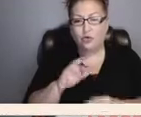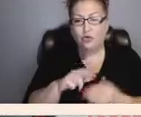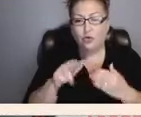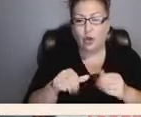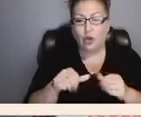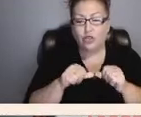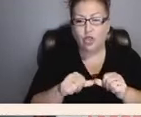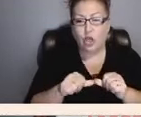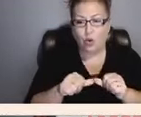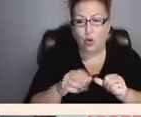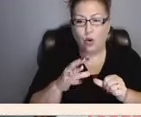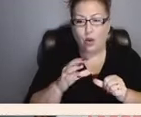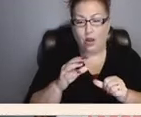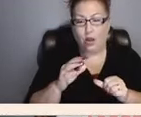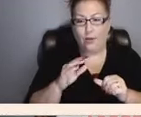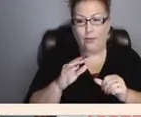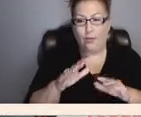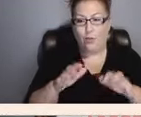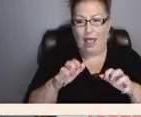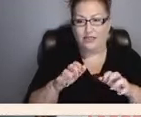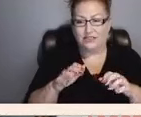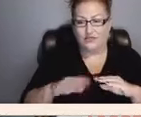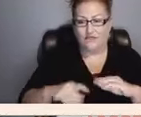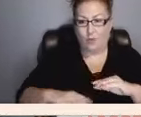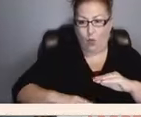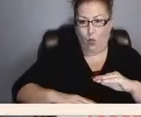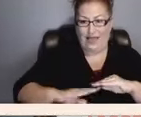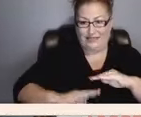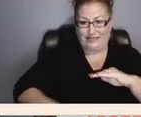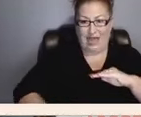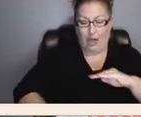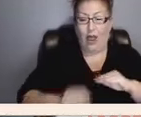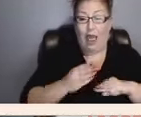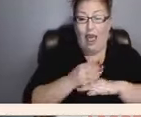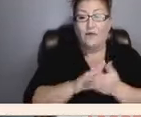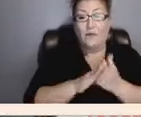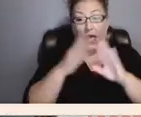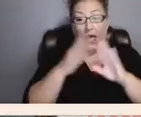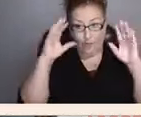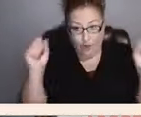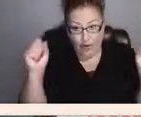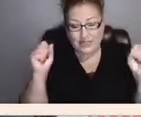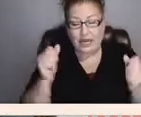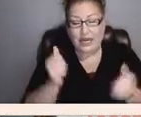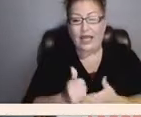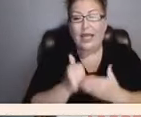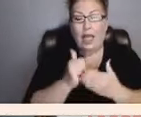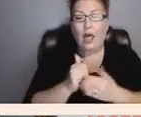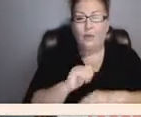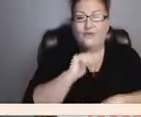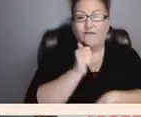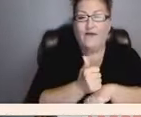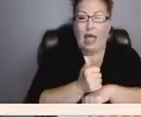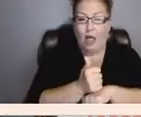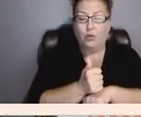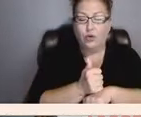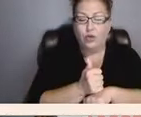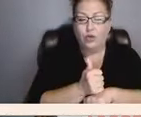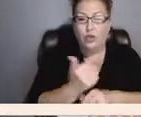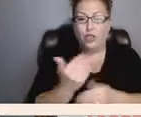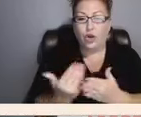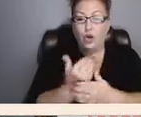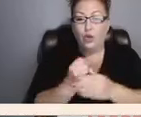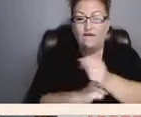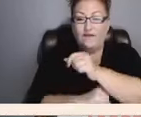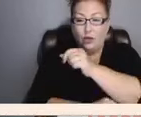waist down. Now, after becoming president, he helps found the new foundation of